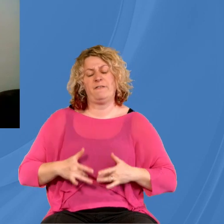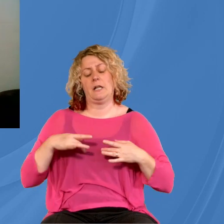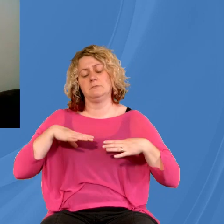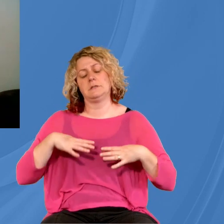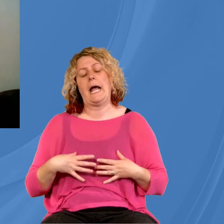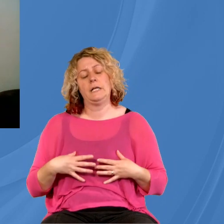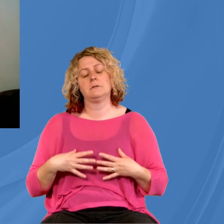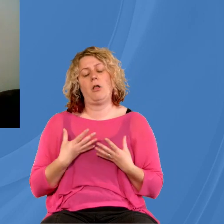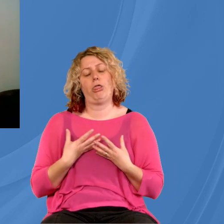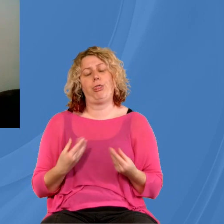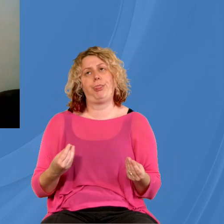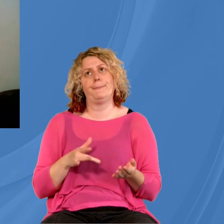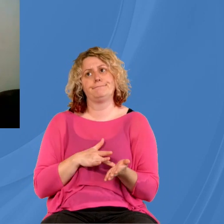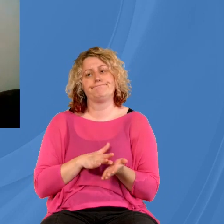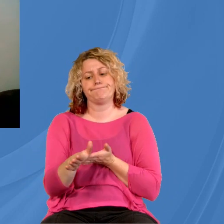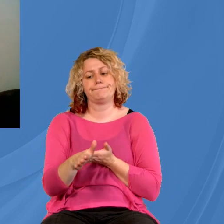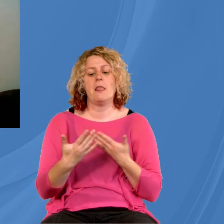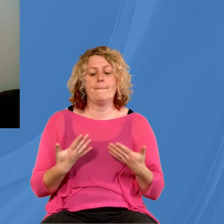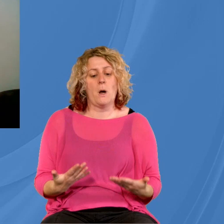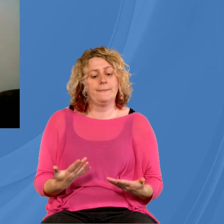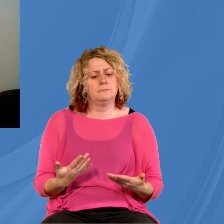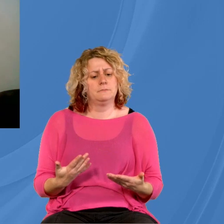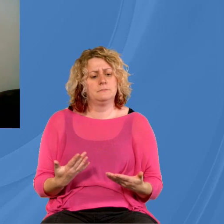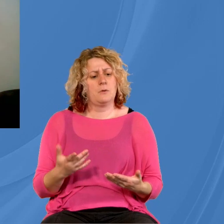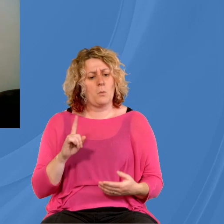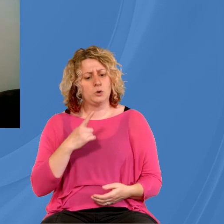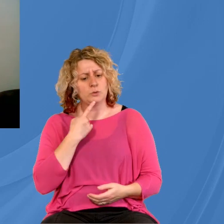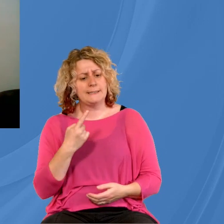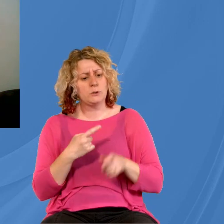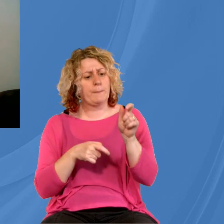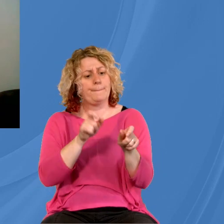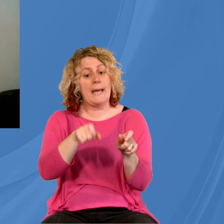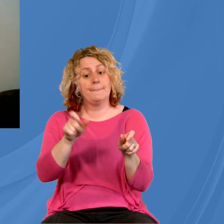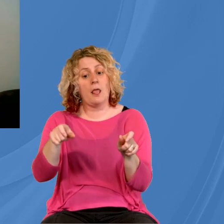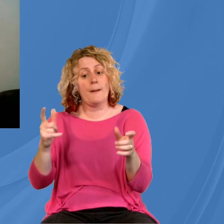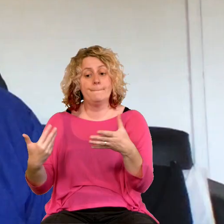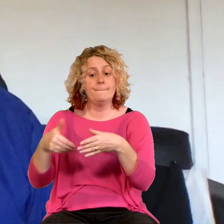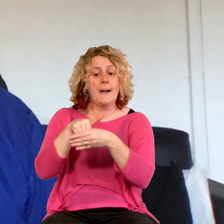say to church members and attenders, ways that they can help their leaders at the moment?